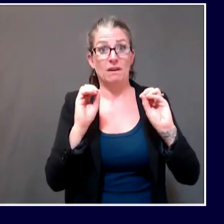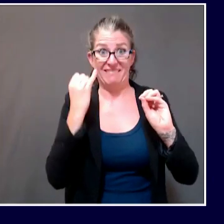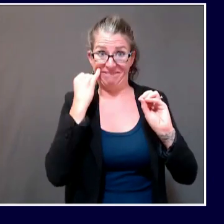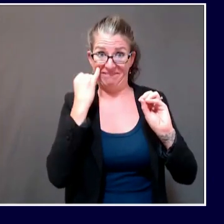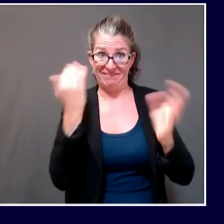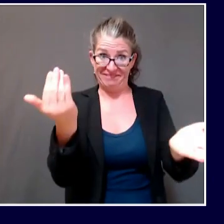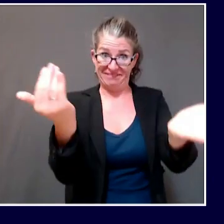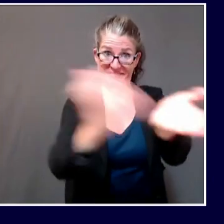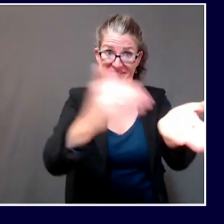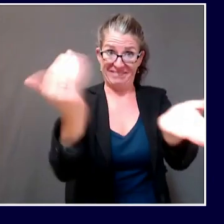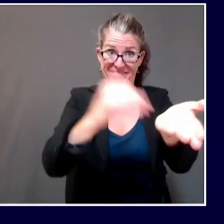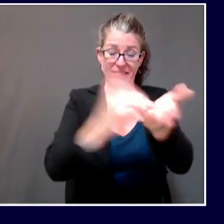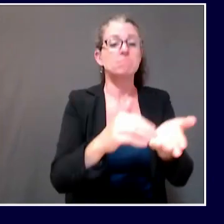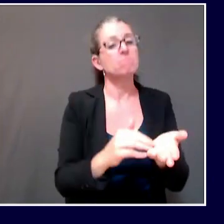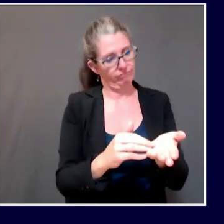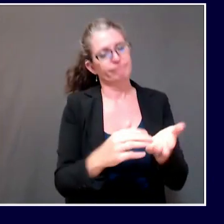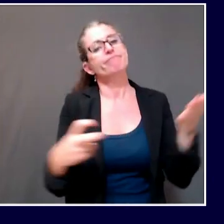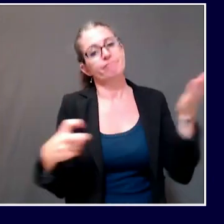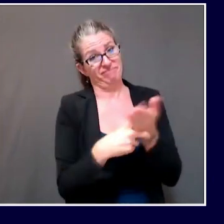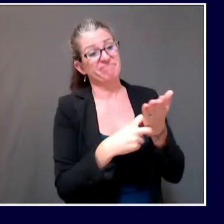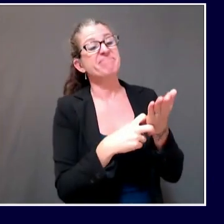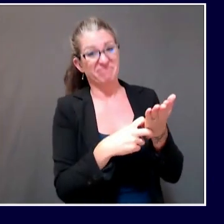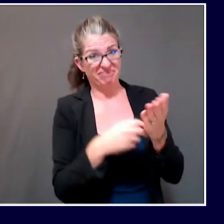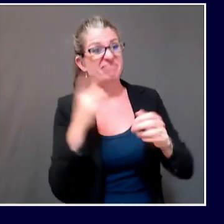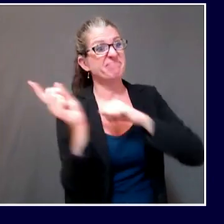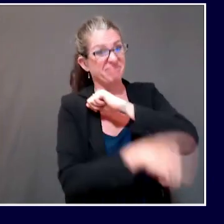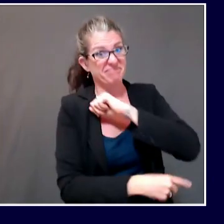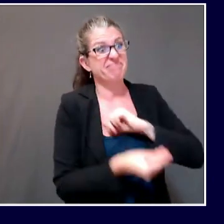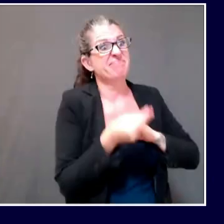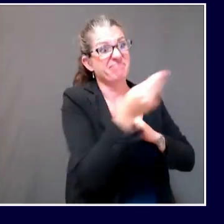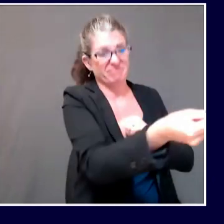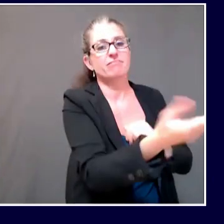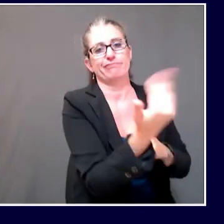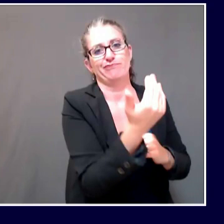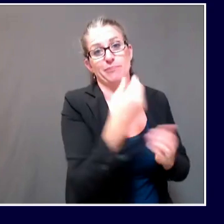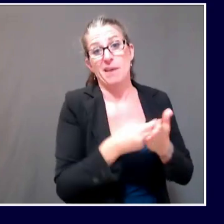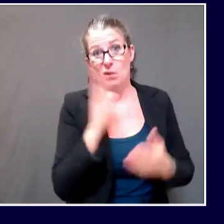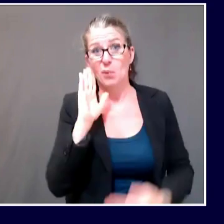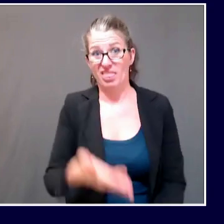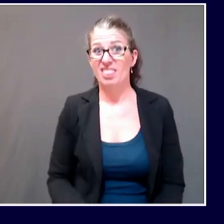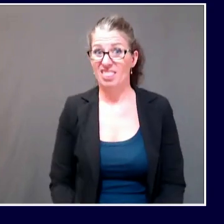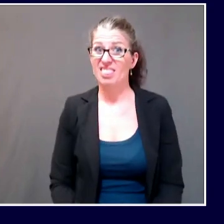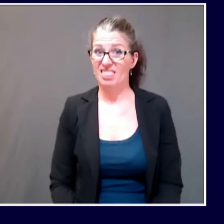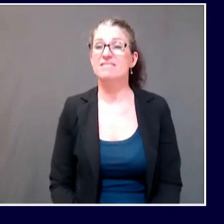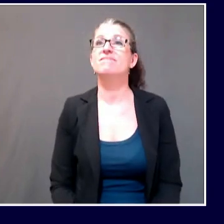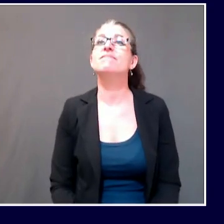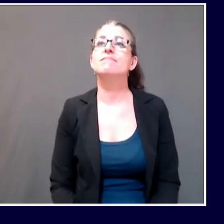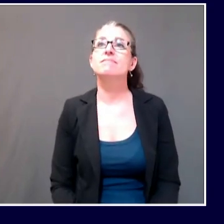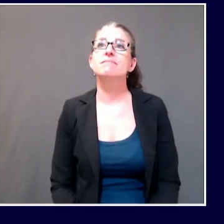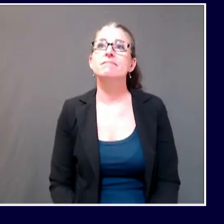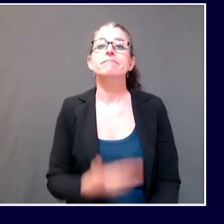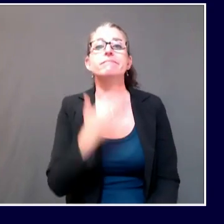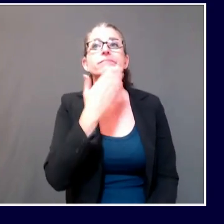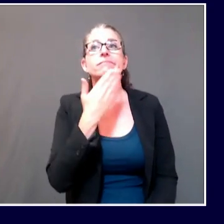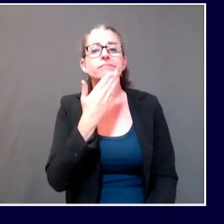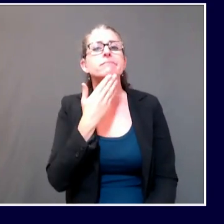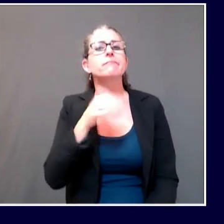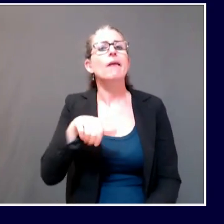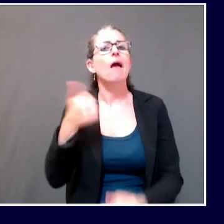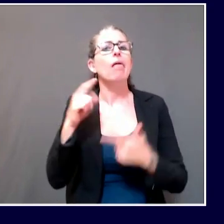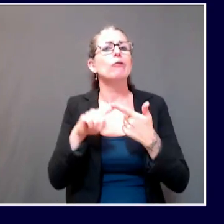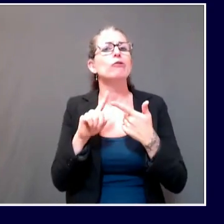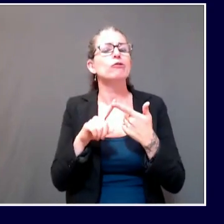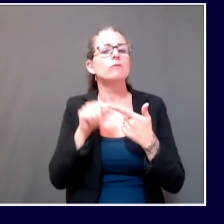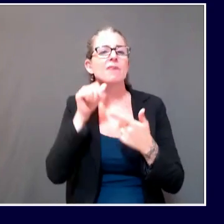well on so many metrics in terms of the positivity rate and hospitalization rate, but the positivity rate is ticking up a little bit, it looks like,